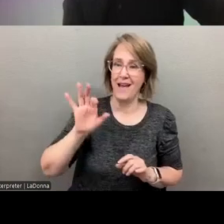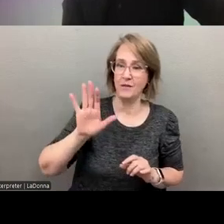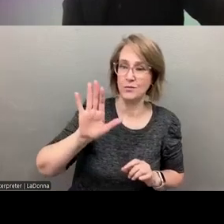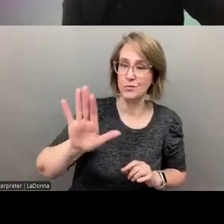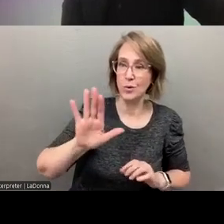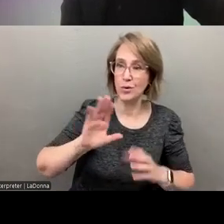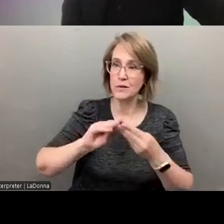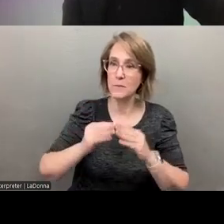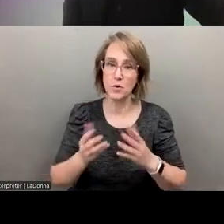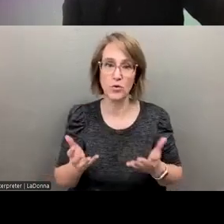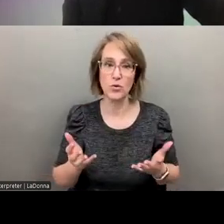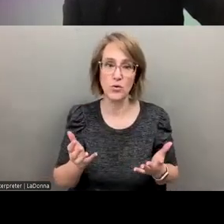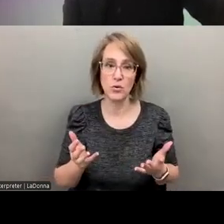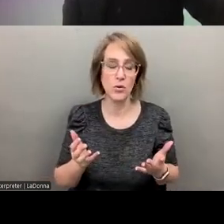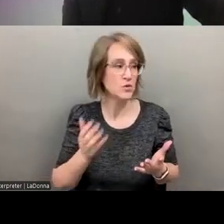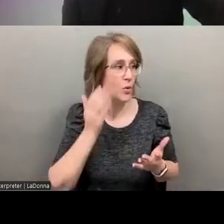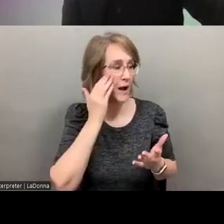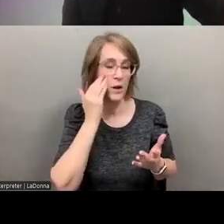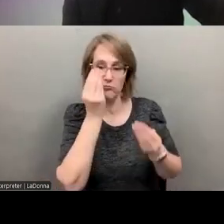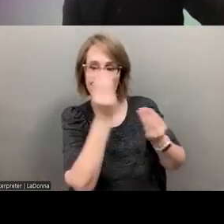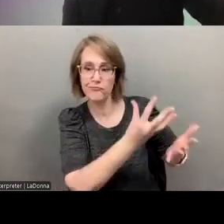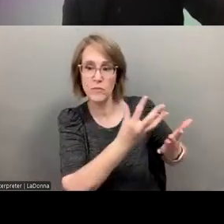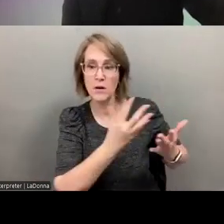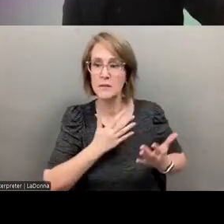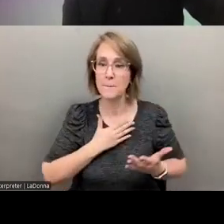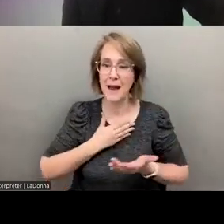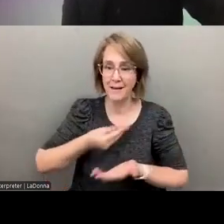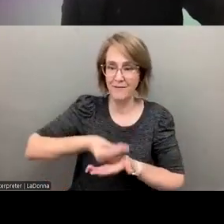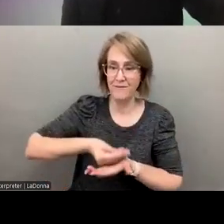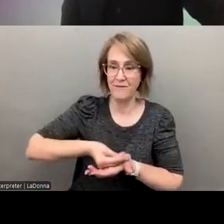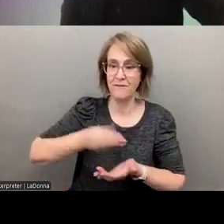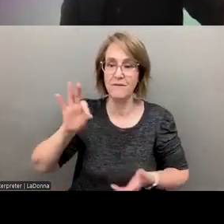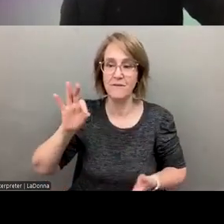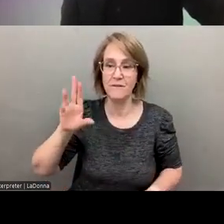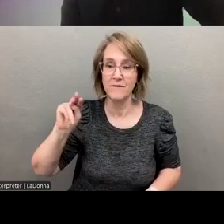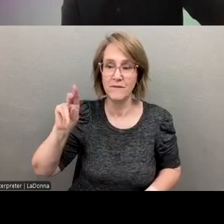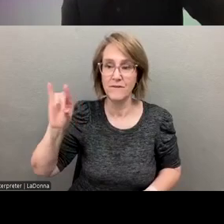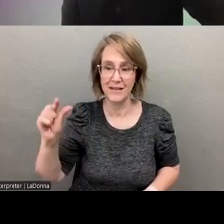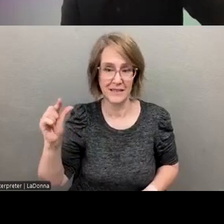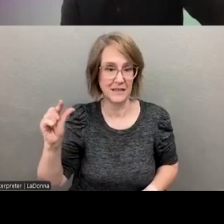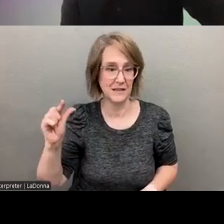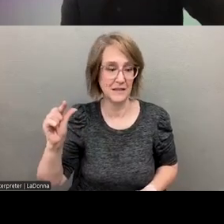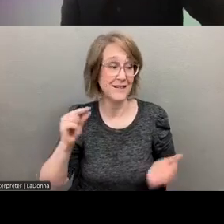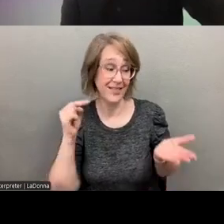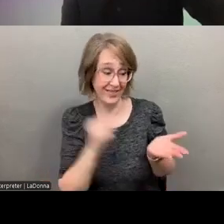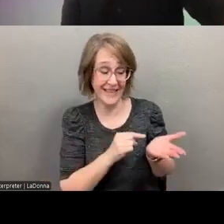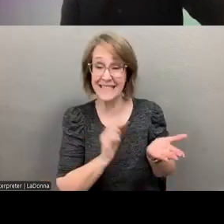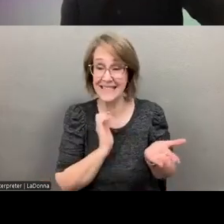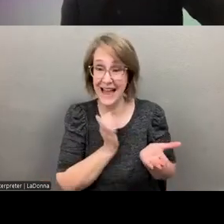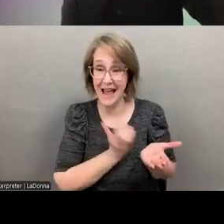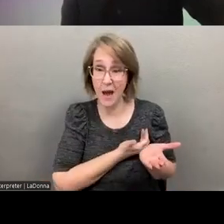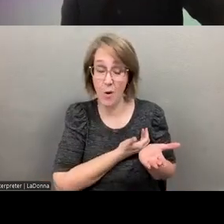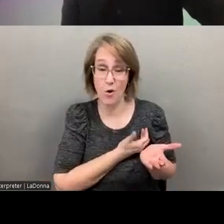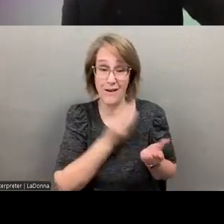you so that you can convey that to your funding sources proudly with the idea that, that this is